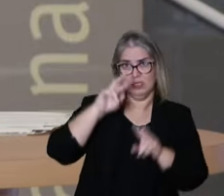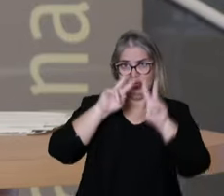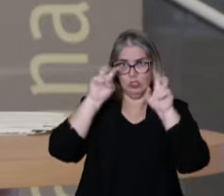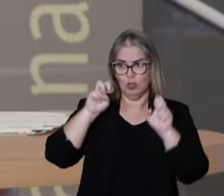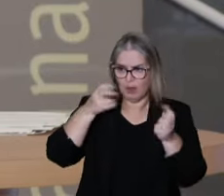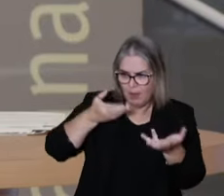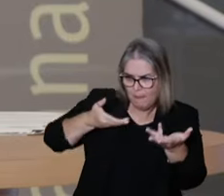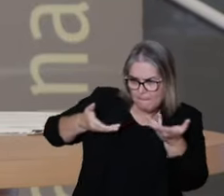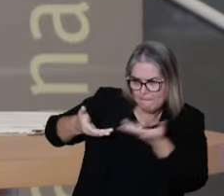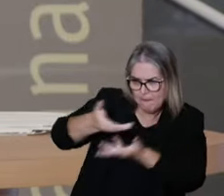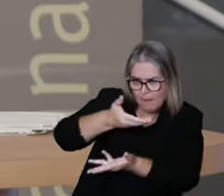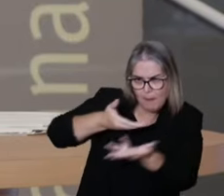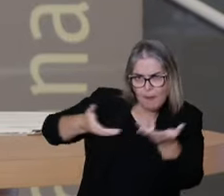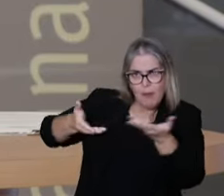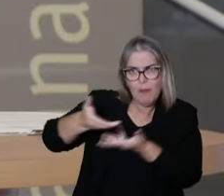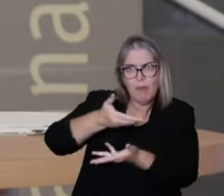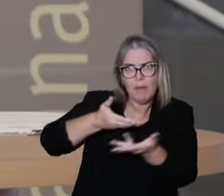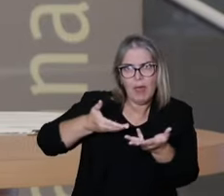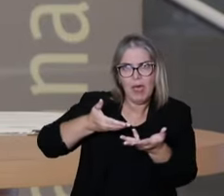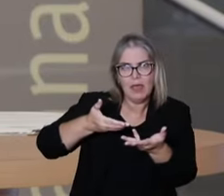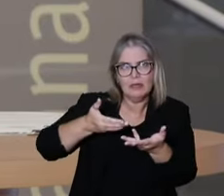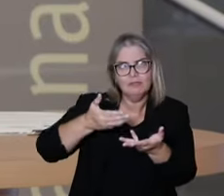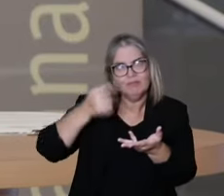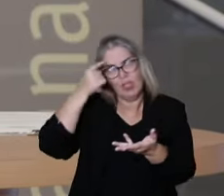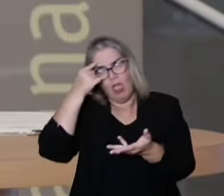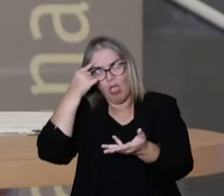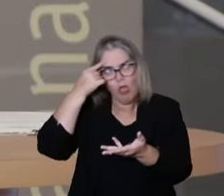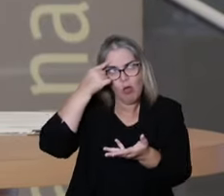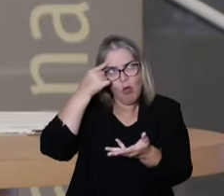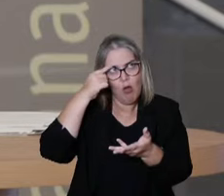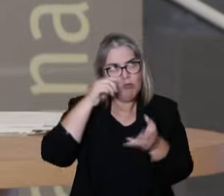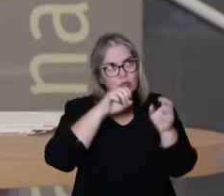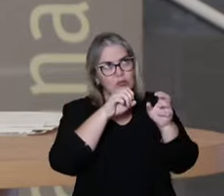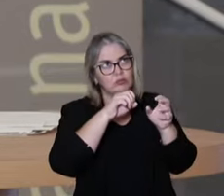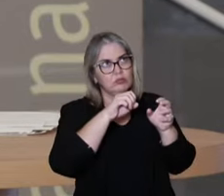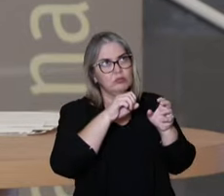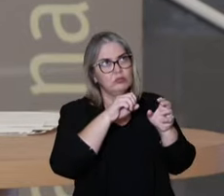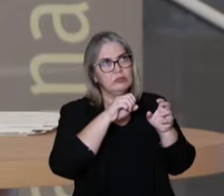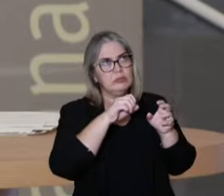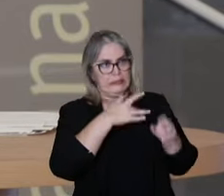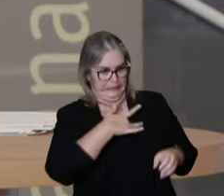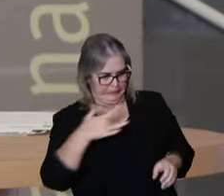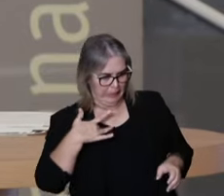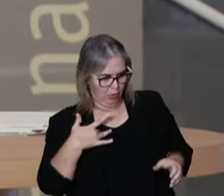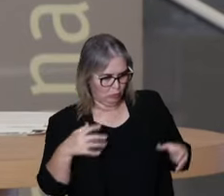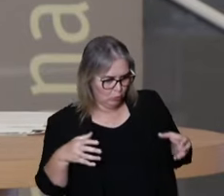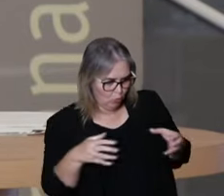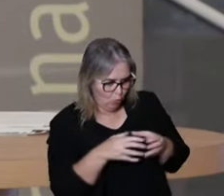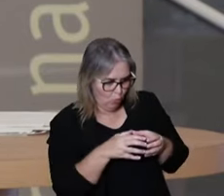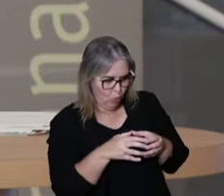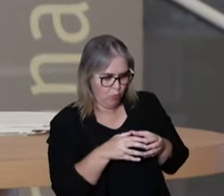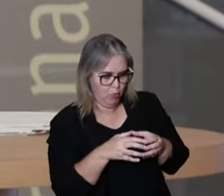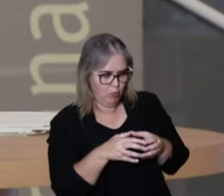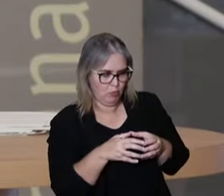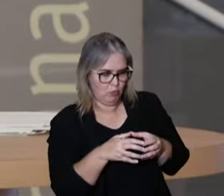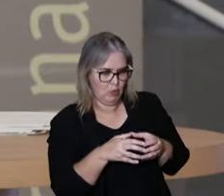possibility of integration to our health health system,